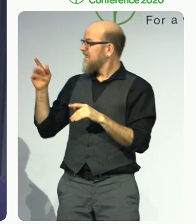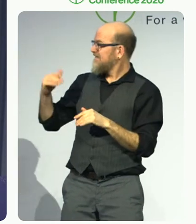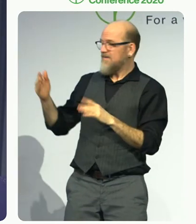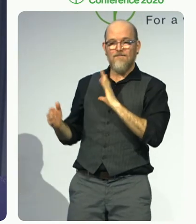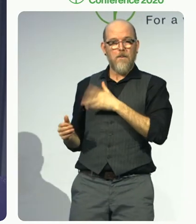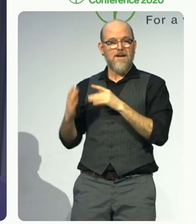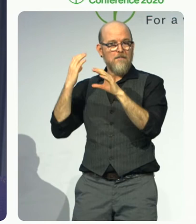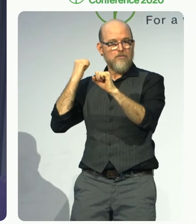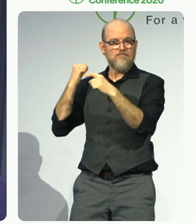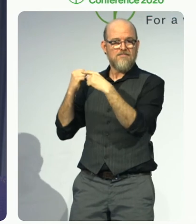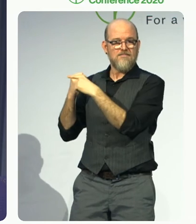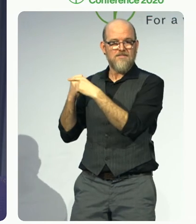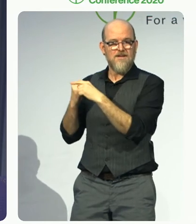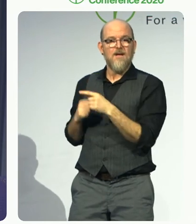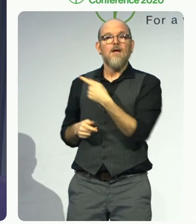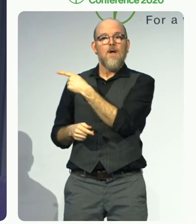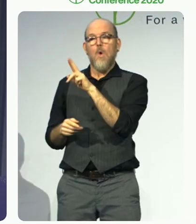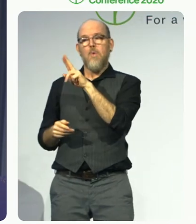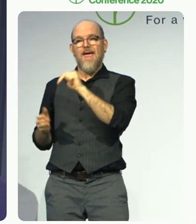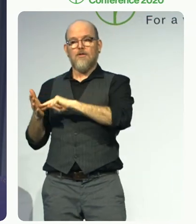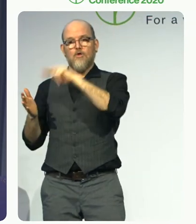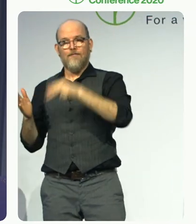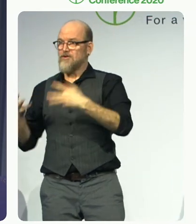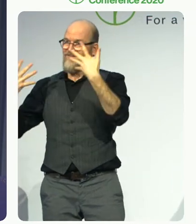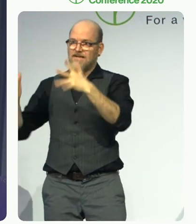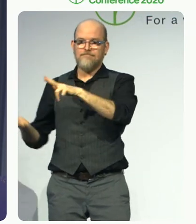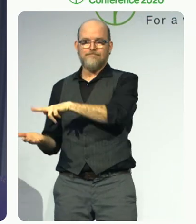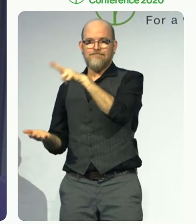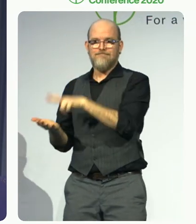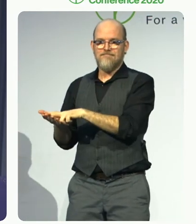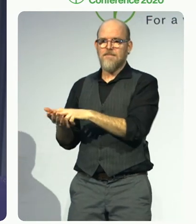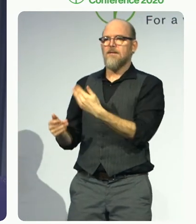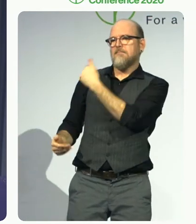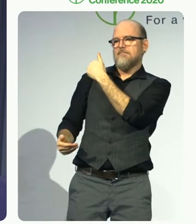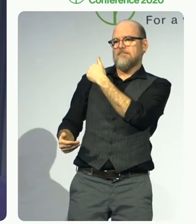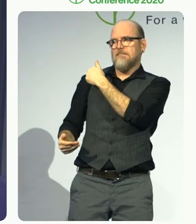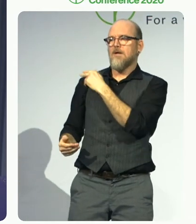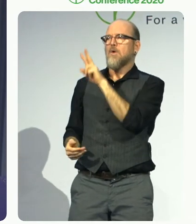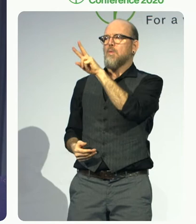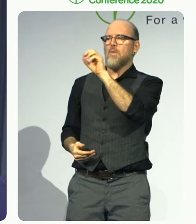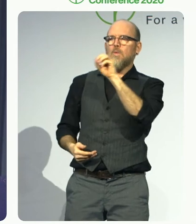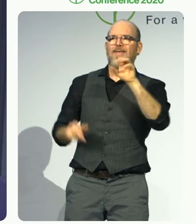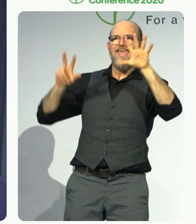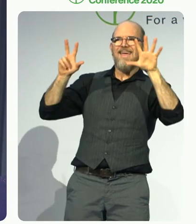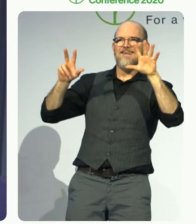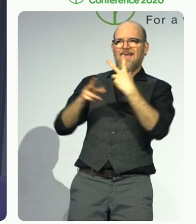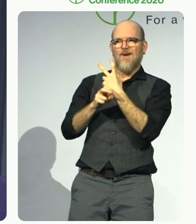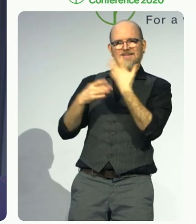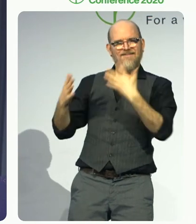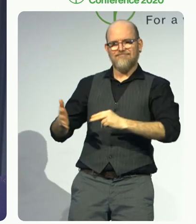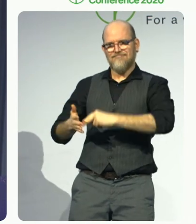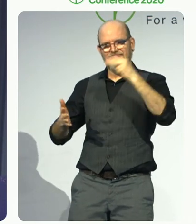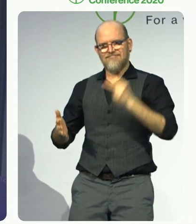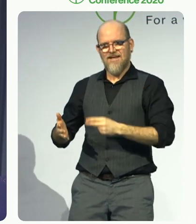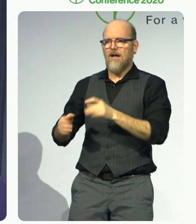on the right of persons with disabilities in 2008. Thereby expressing a strong commitment